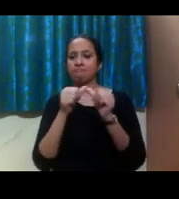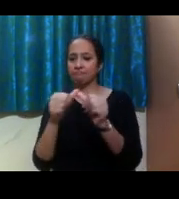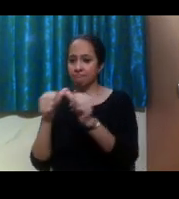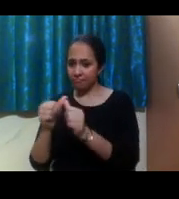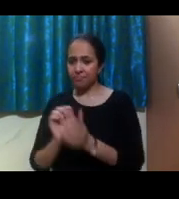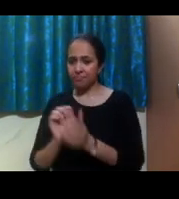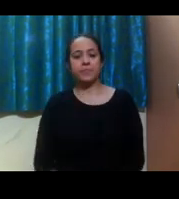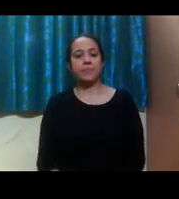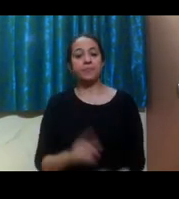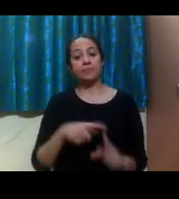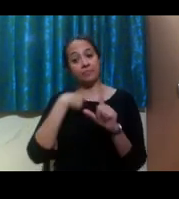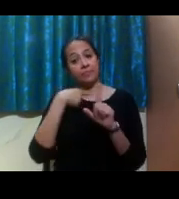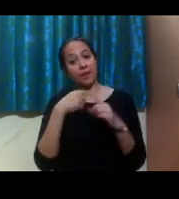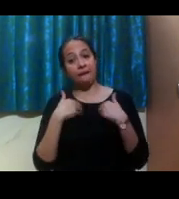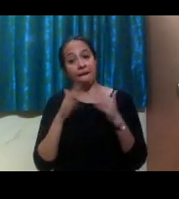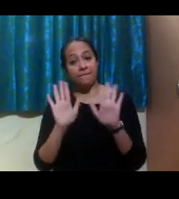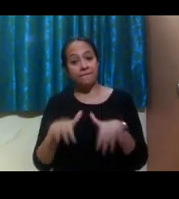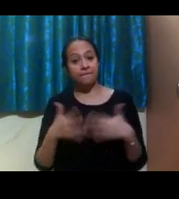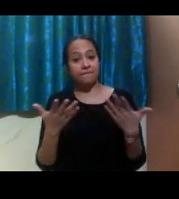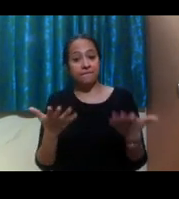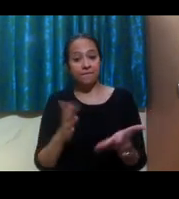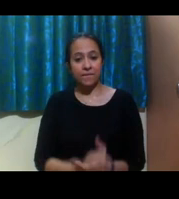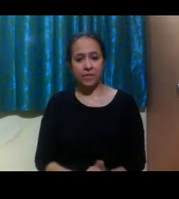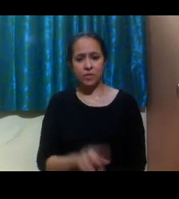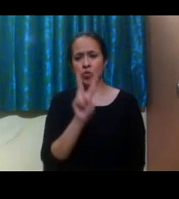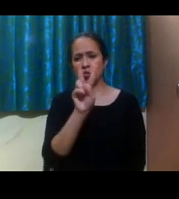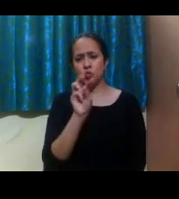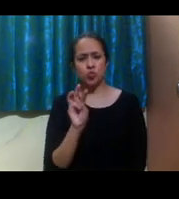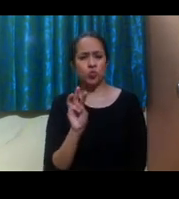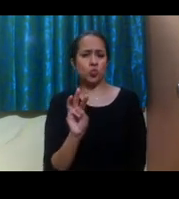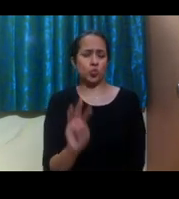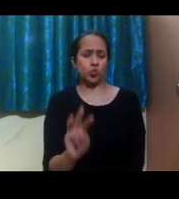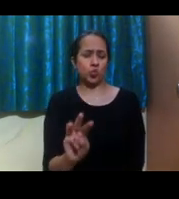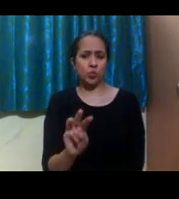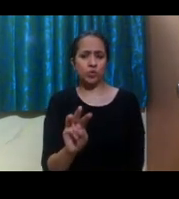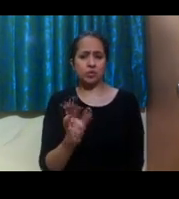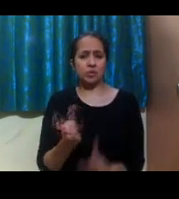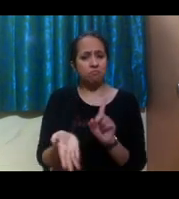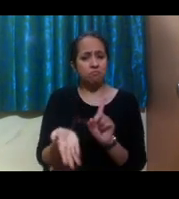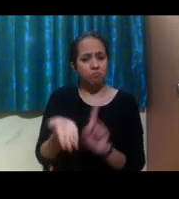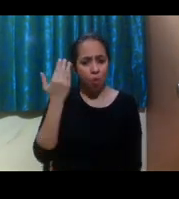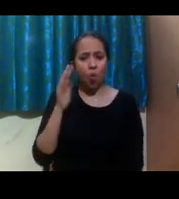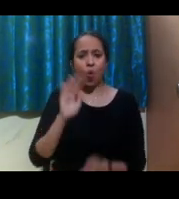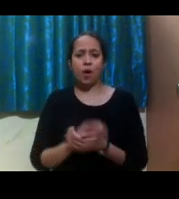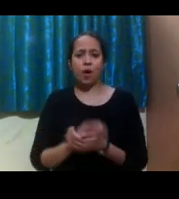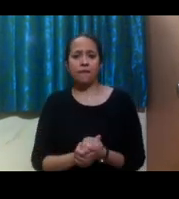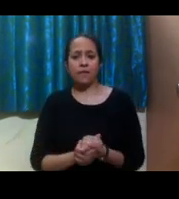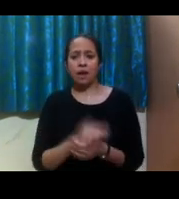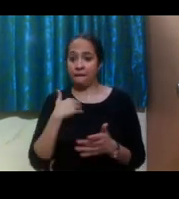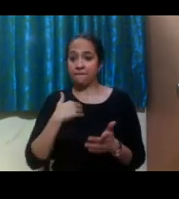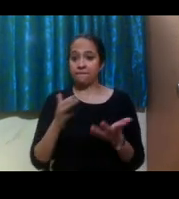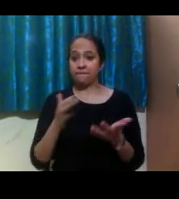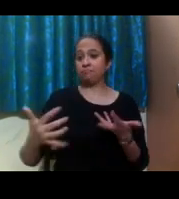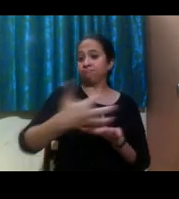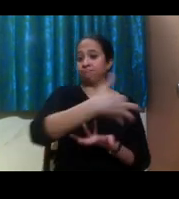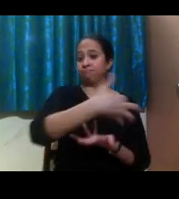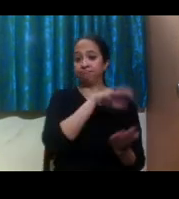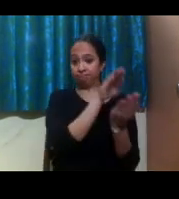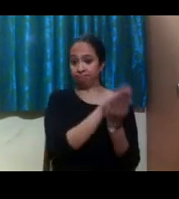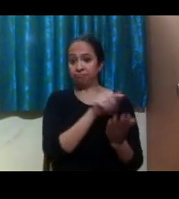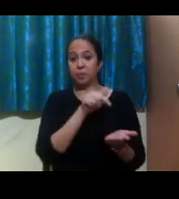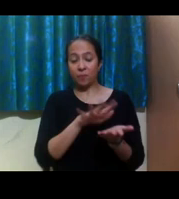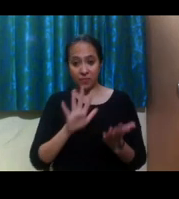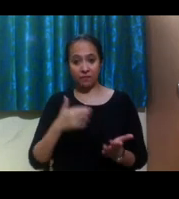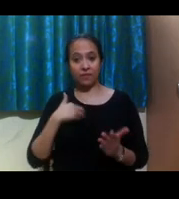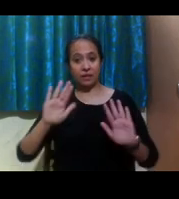have over 2000 alumni that we're connected to in our database. So we also like to introduce